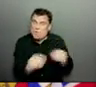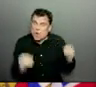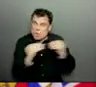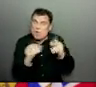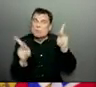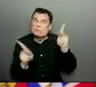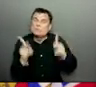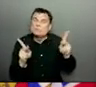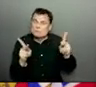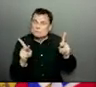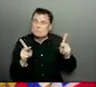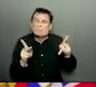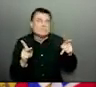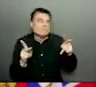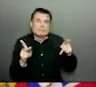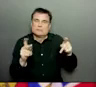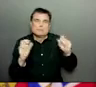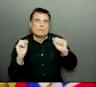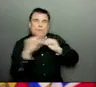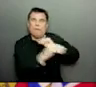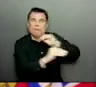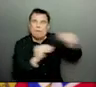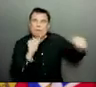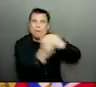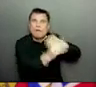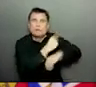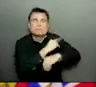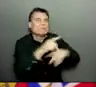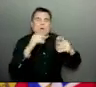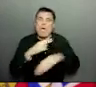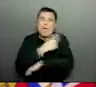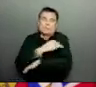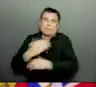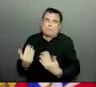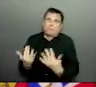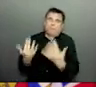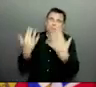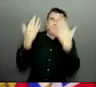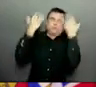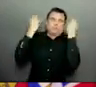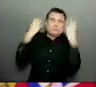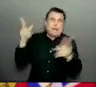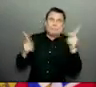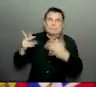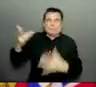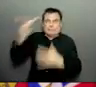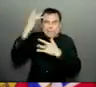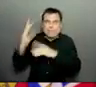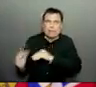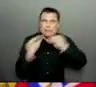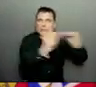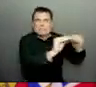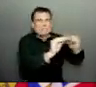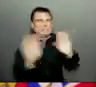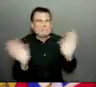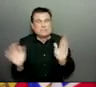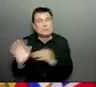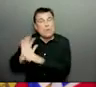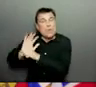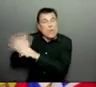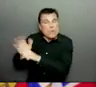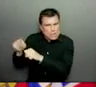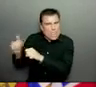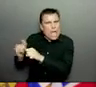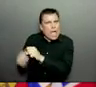at a very high level. Which means that transmission continues to happen. Particularly in the lower mainland. But